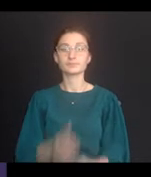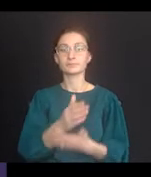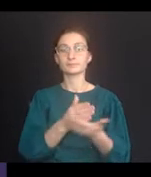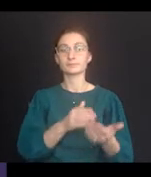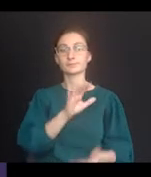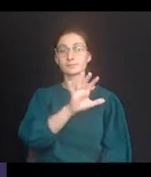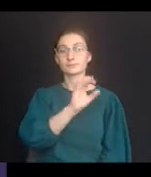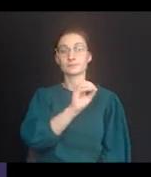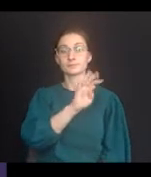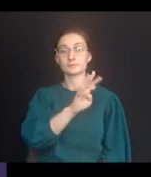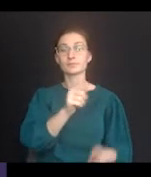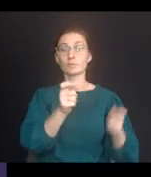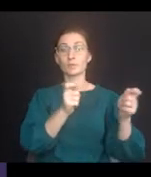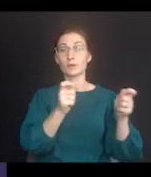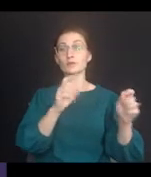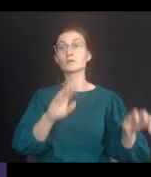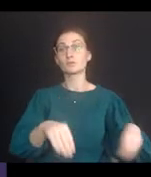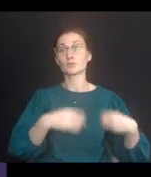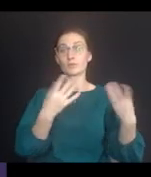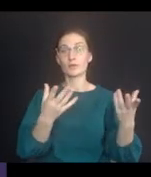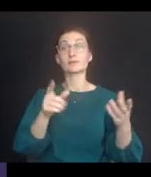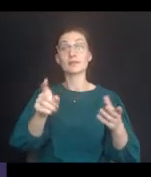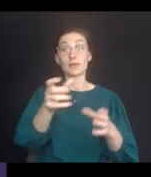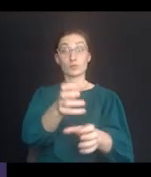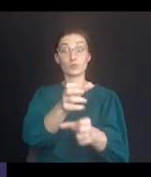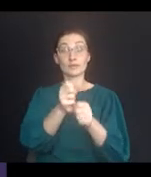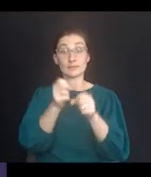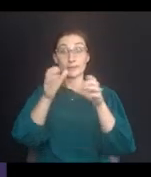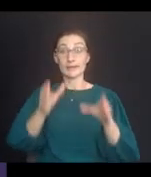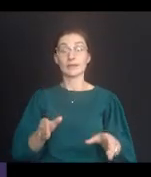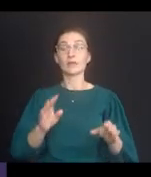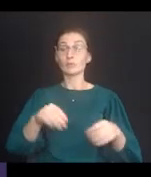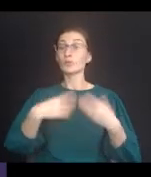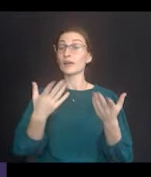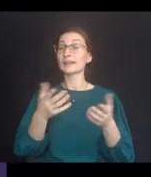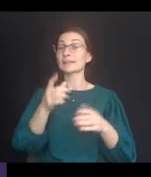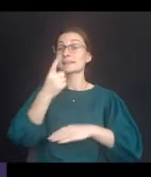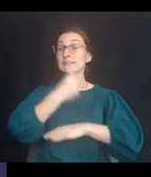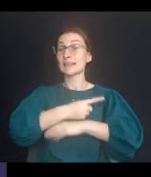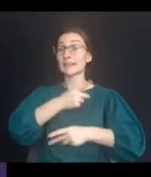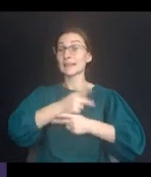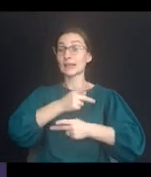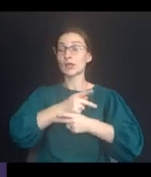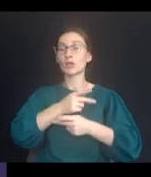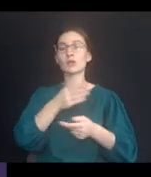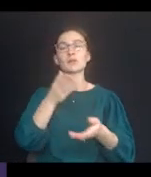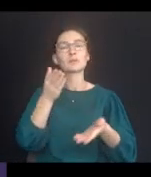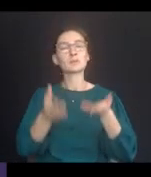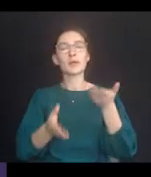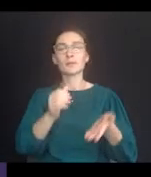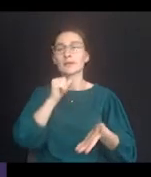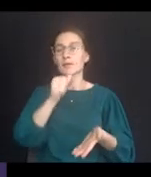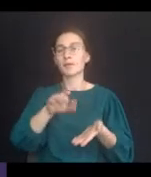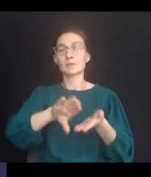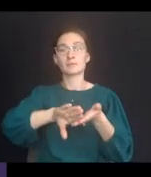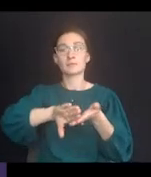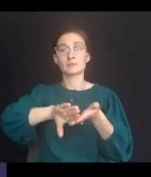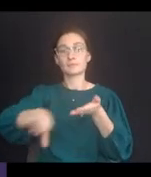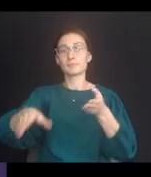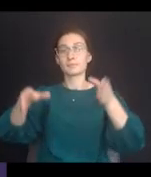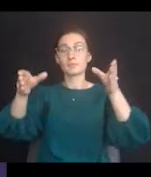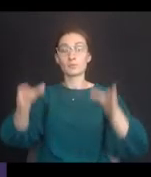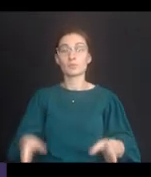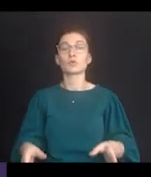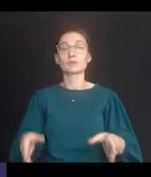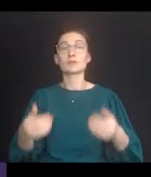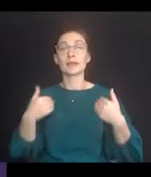Section 504 regulation provides that a recipient who provides daycare may not on the basis of disability exclude